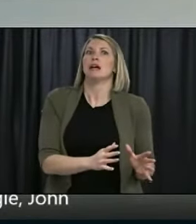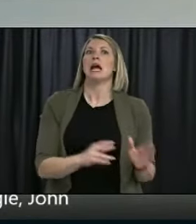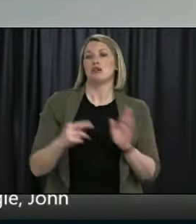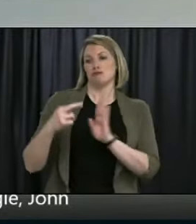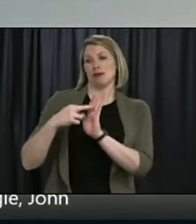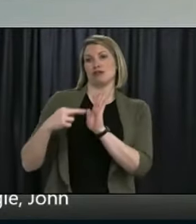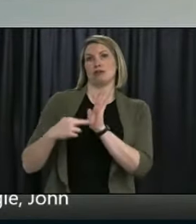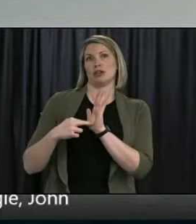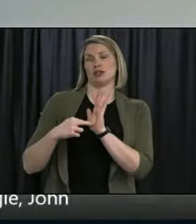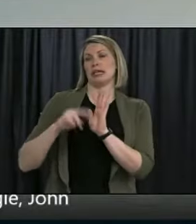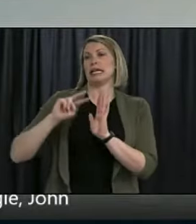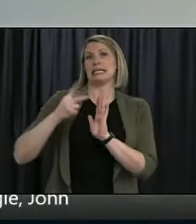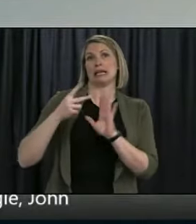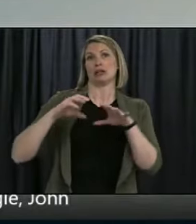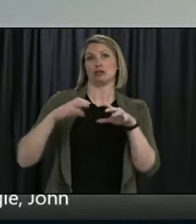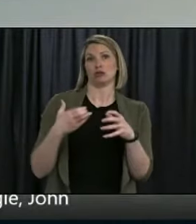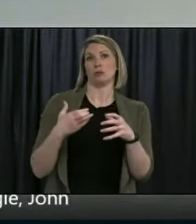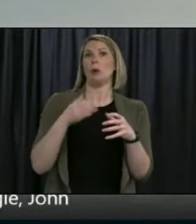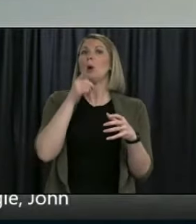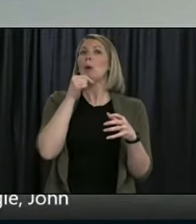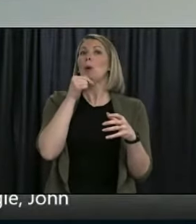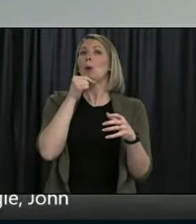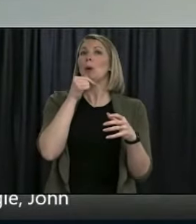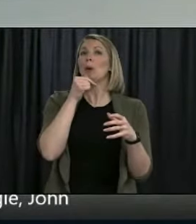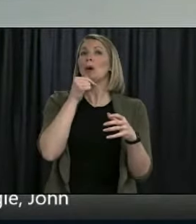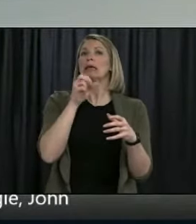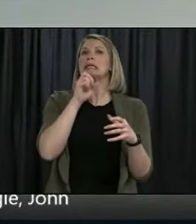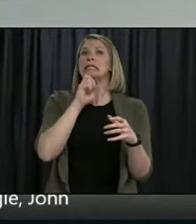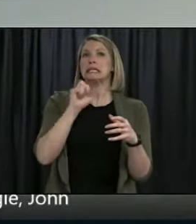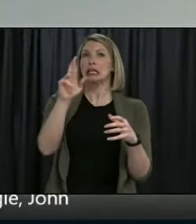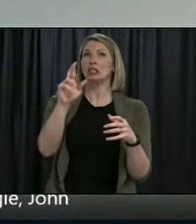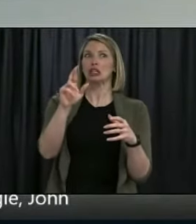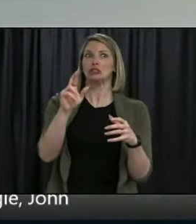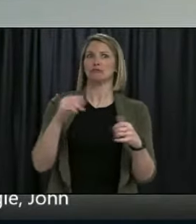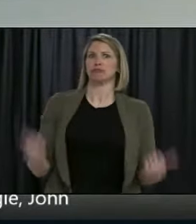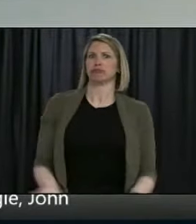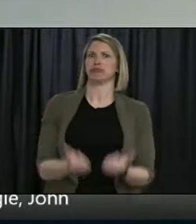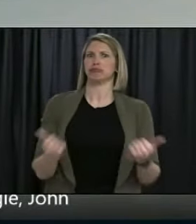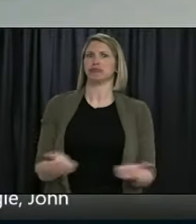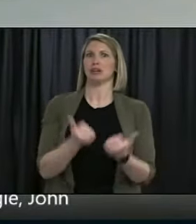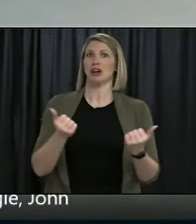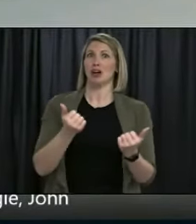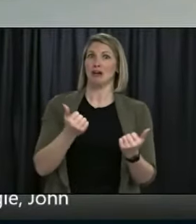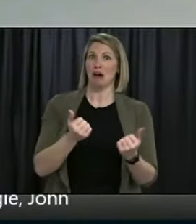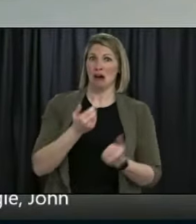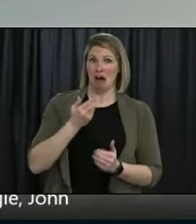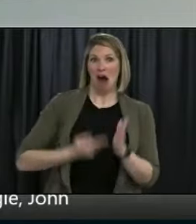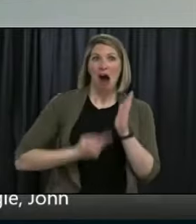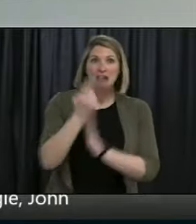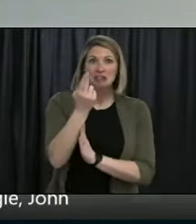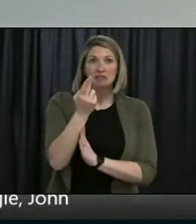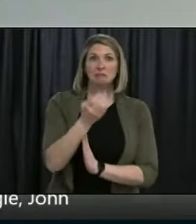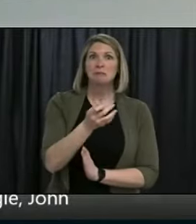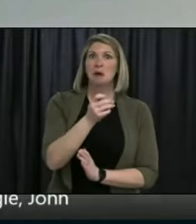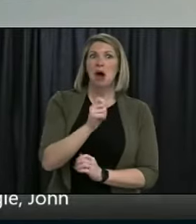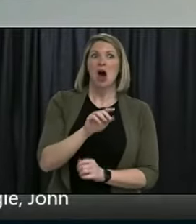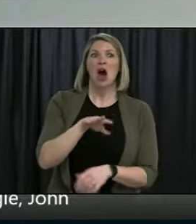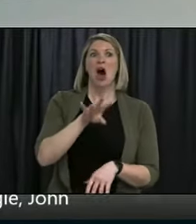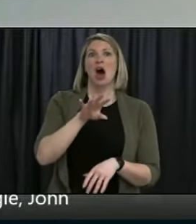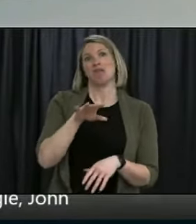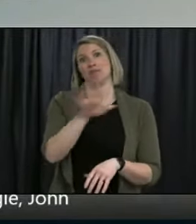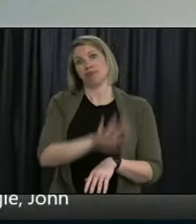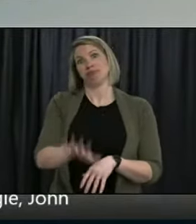in terms of our senior population. In actual fact, we've had pretty well 100% in those aged